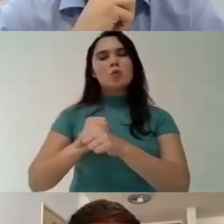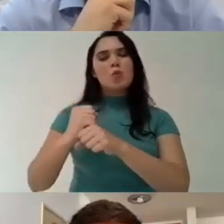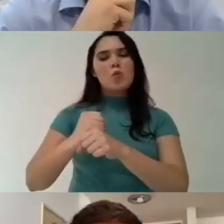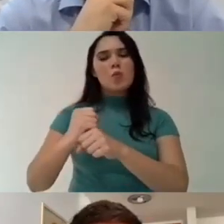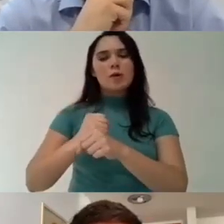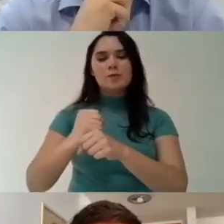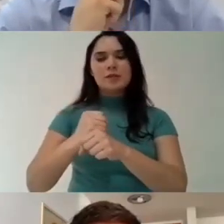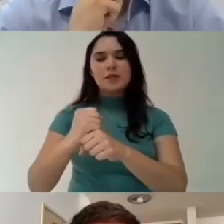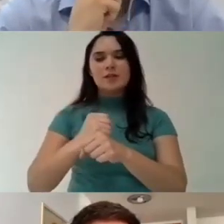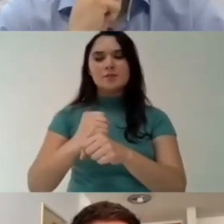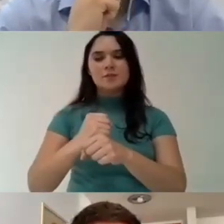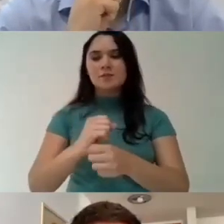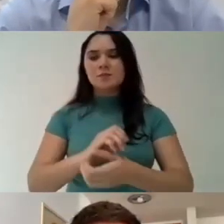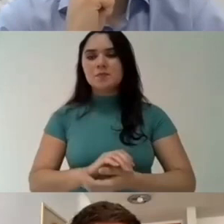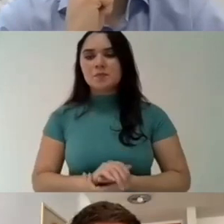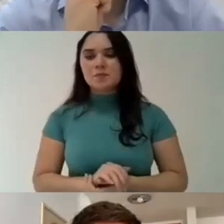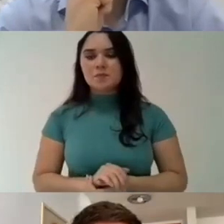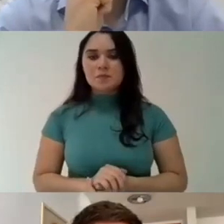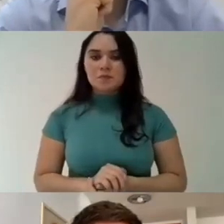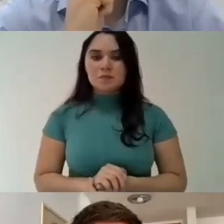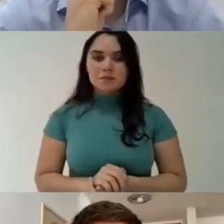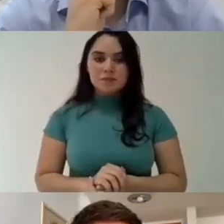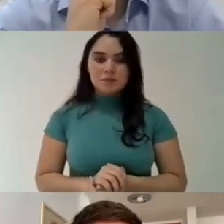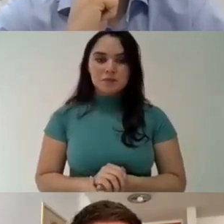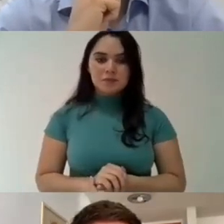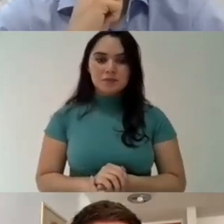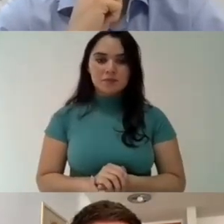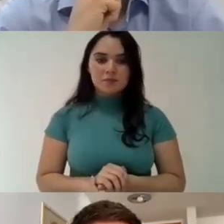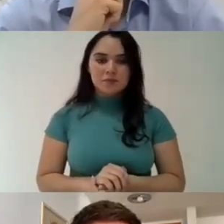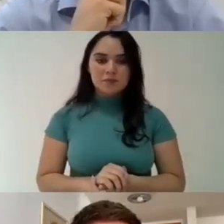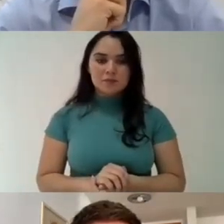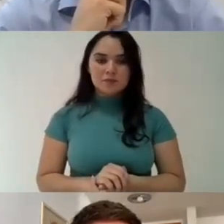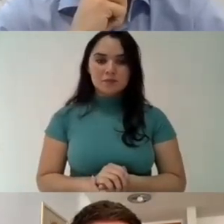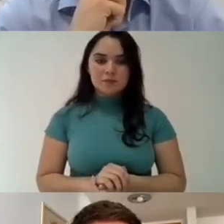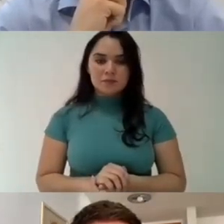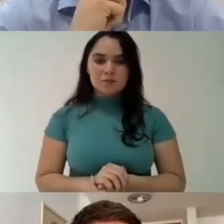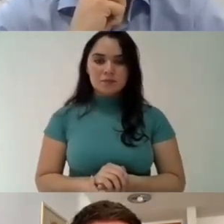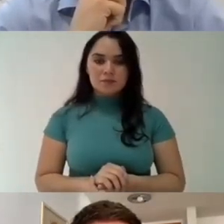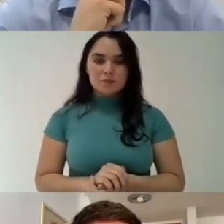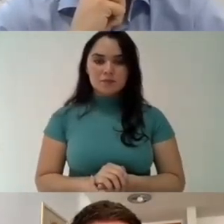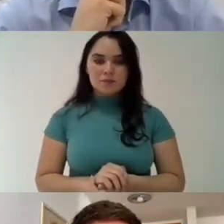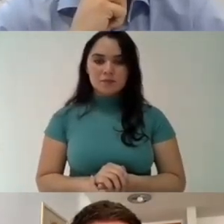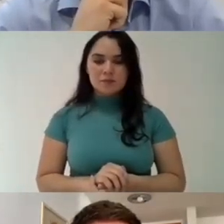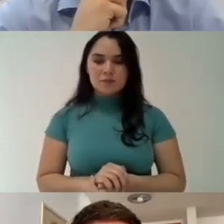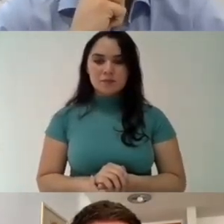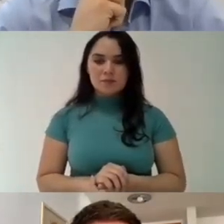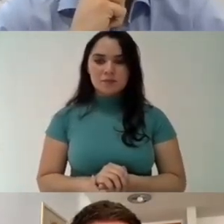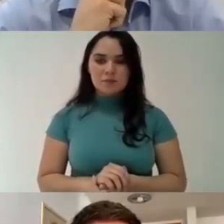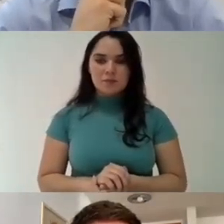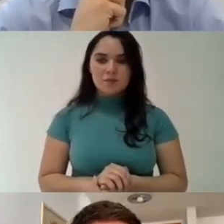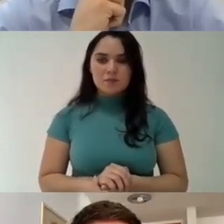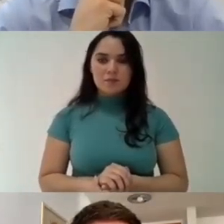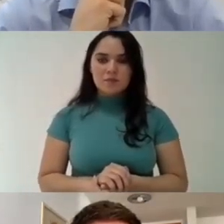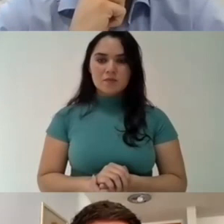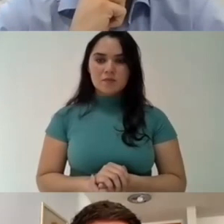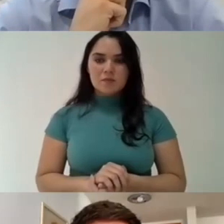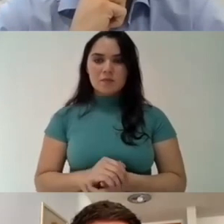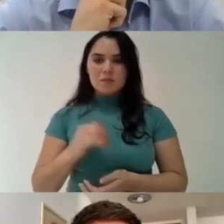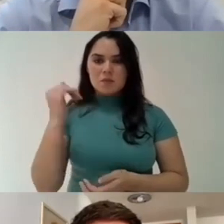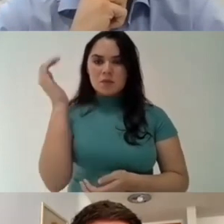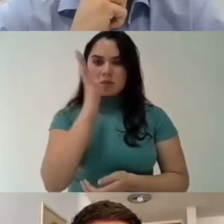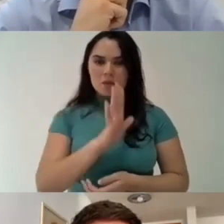uh working eight years without any salary readjustment uh you can see that the impact is very